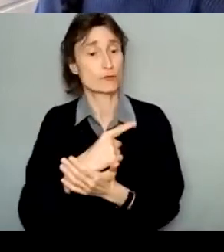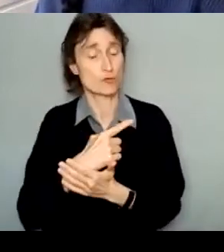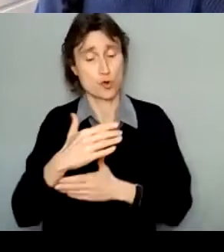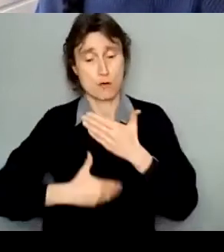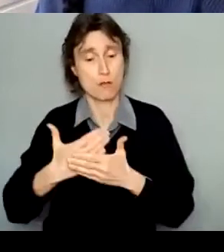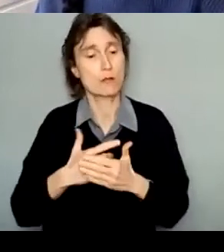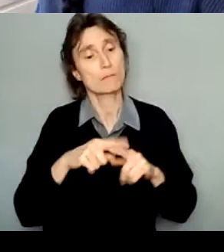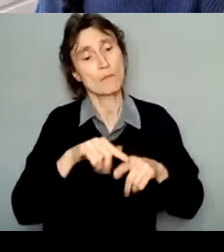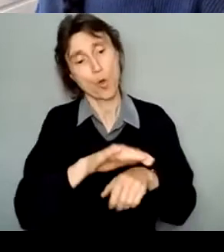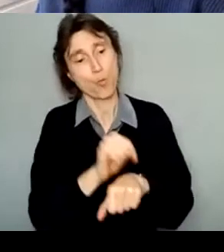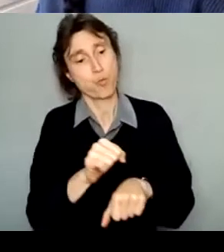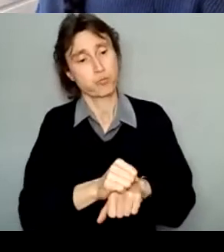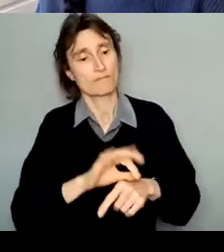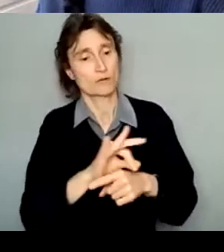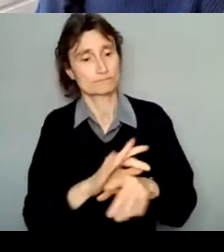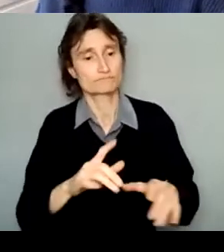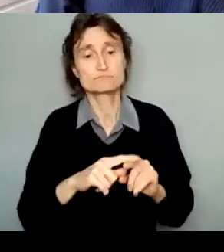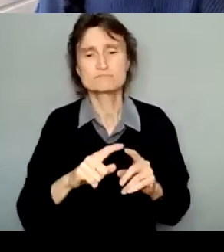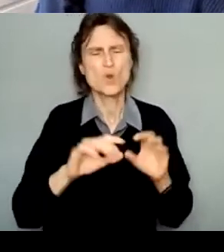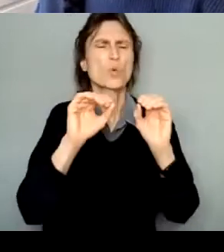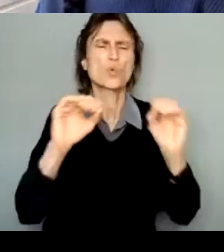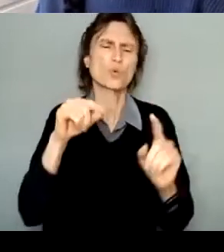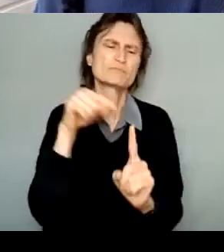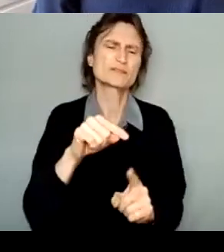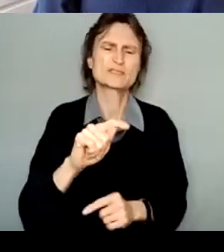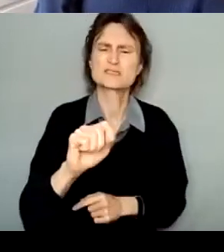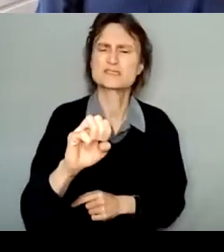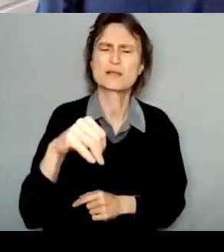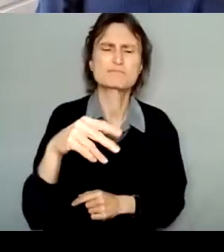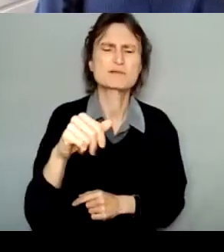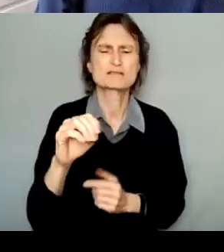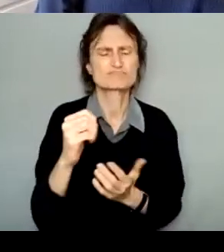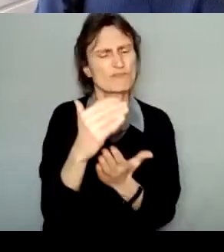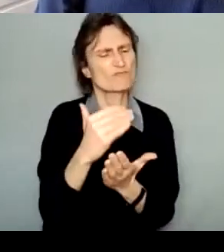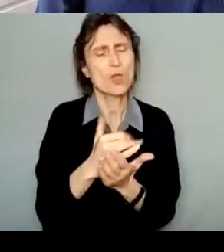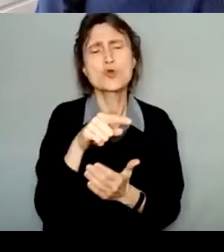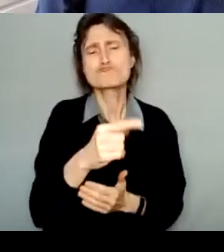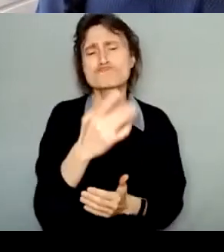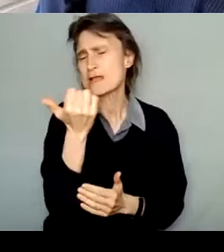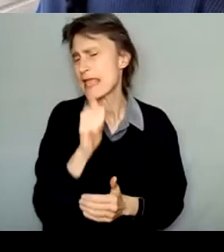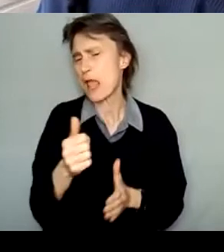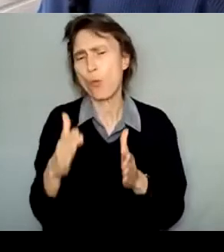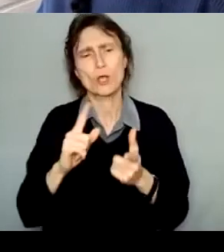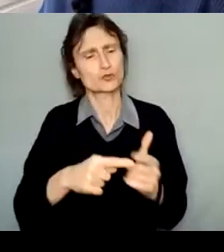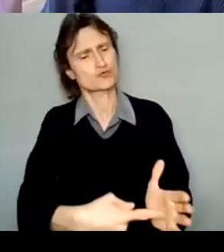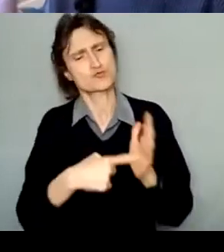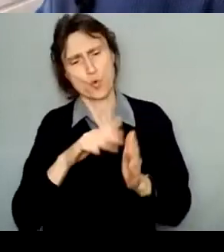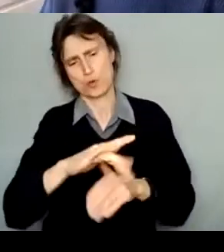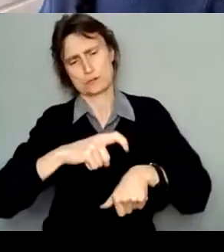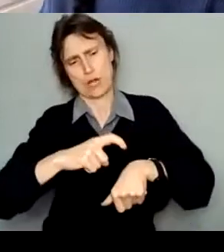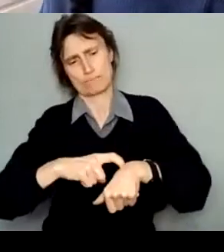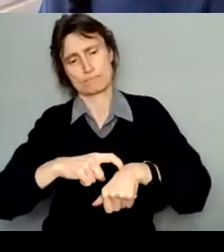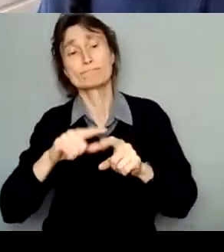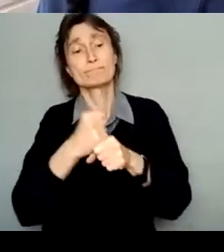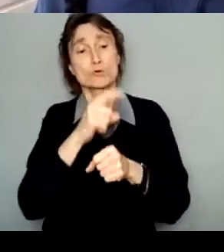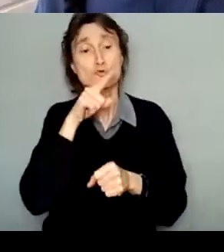There's no standard template for your timeline. You can use any format you like so long as it's converted into a PDF